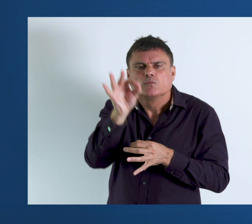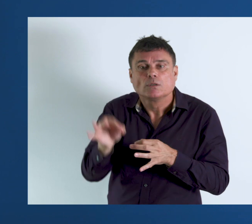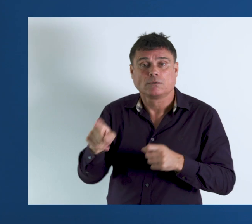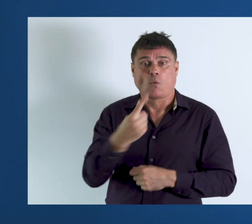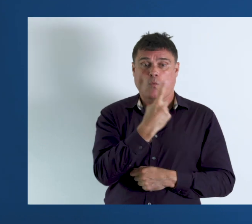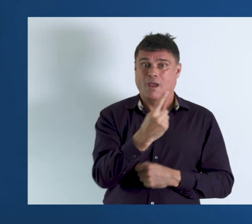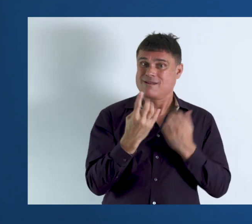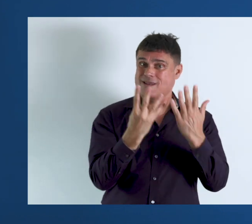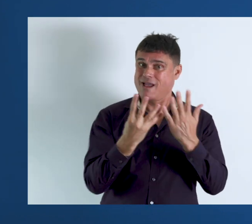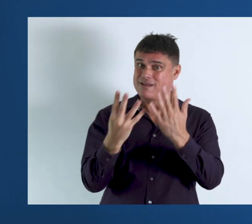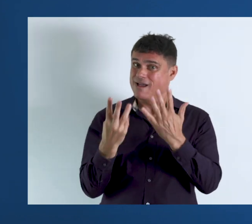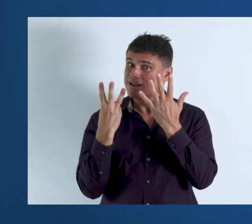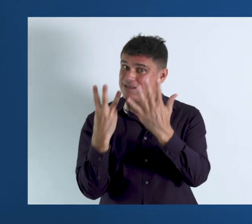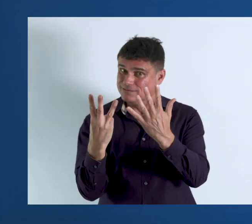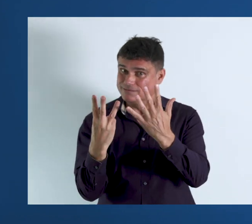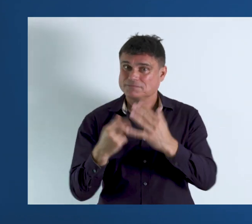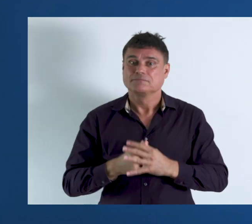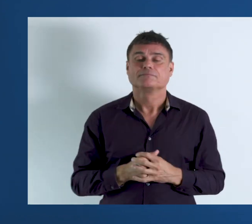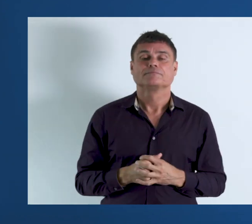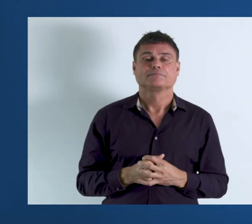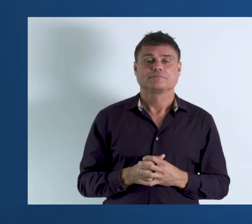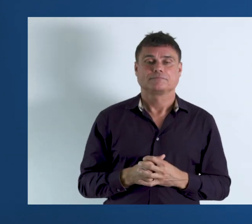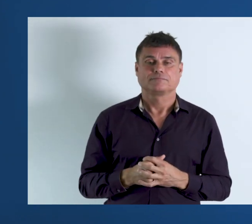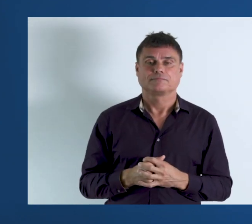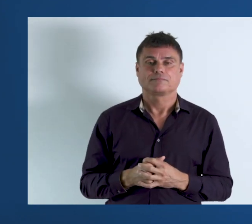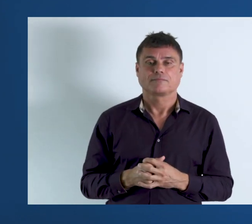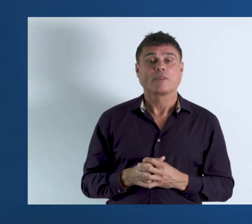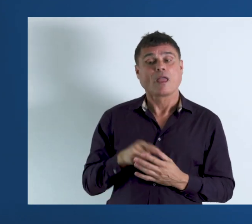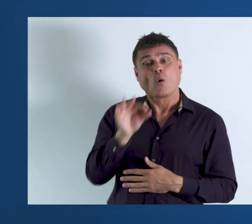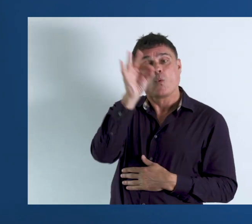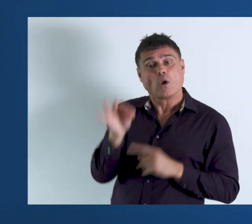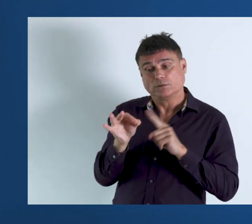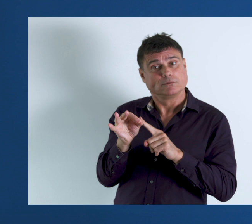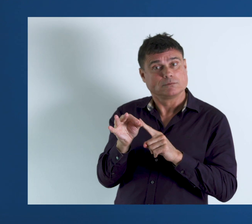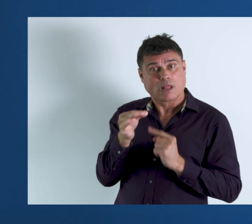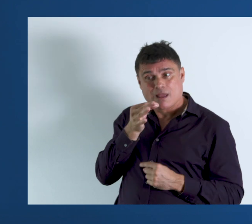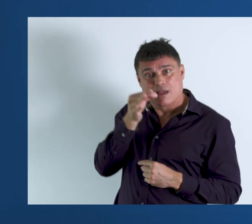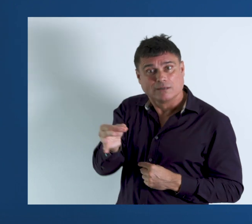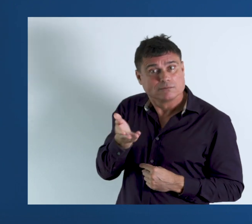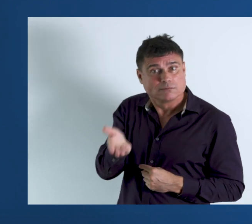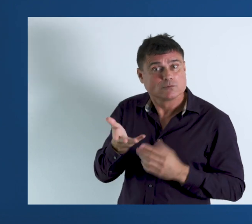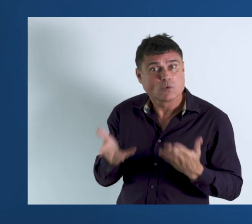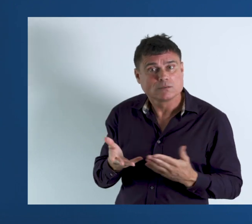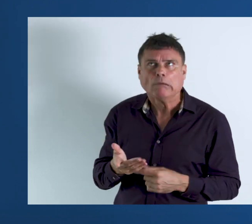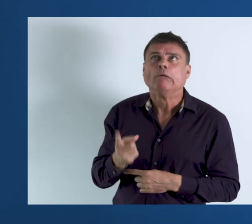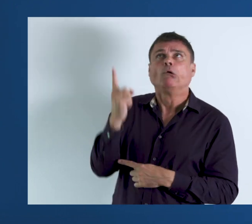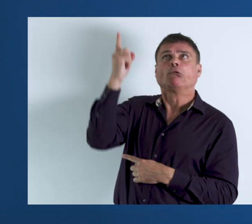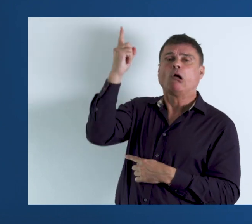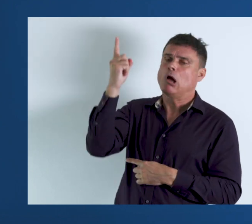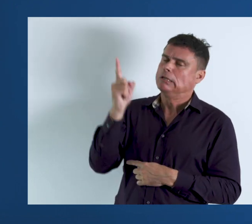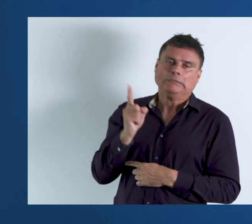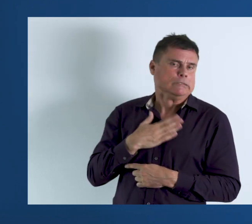was implemented in Pakistan in 1998. This is how the question reads. God